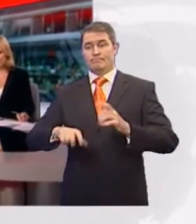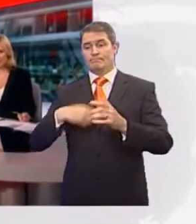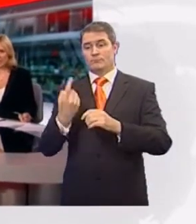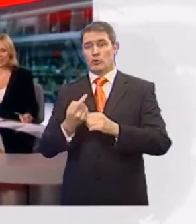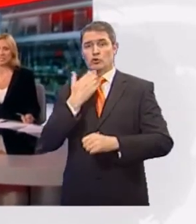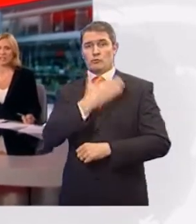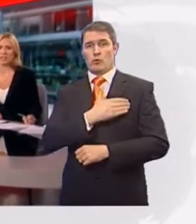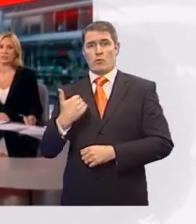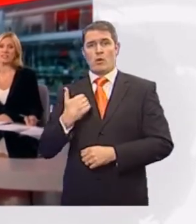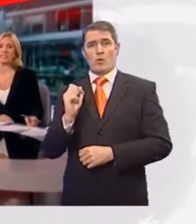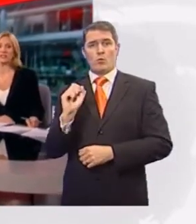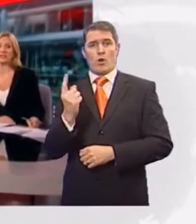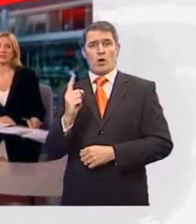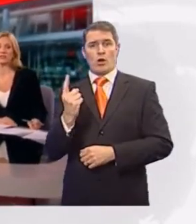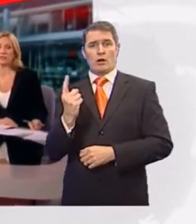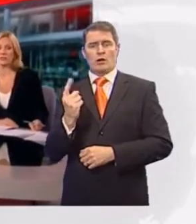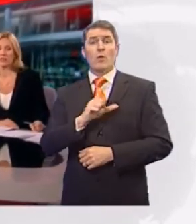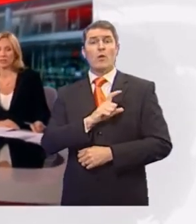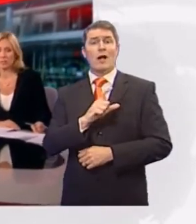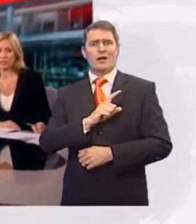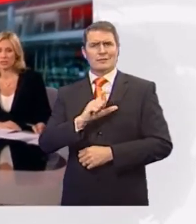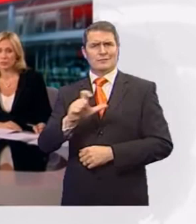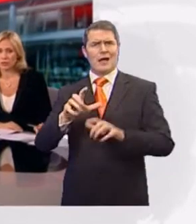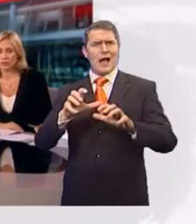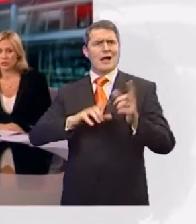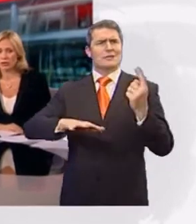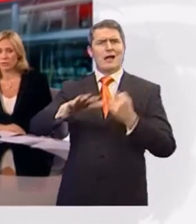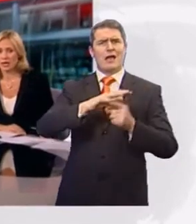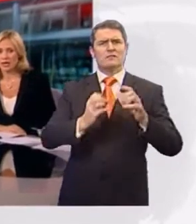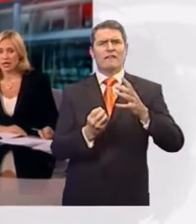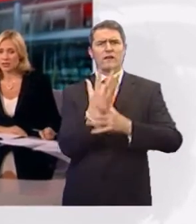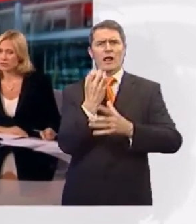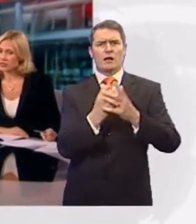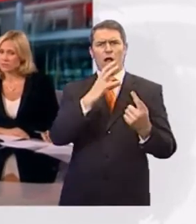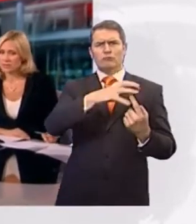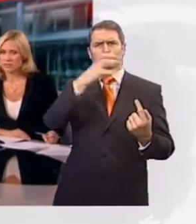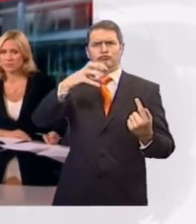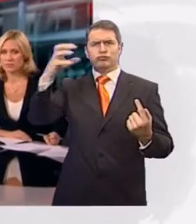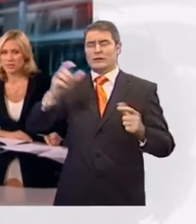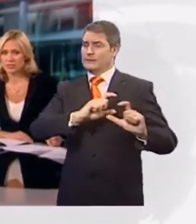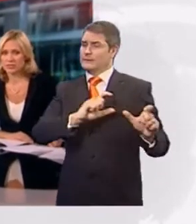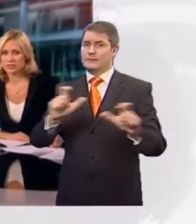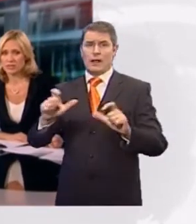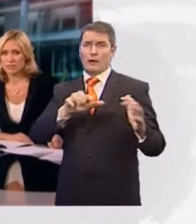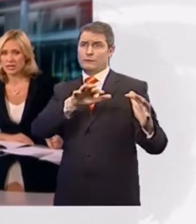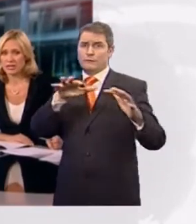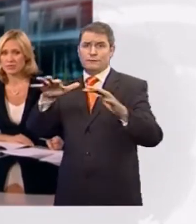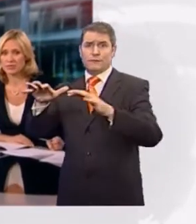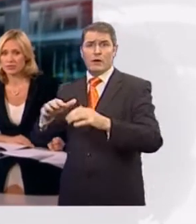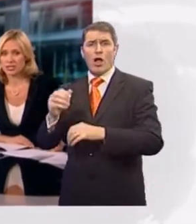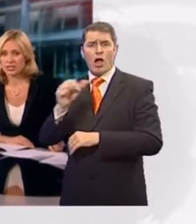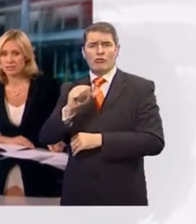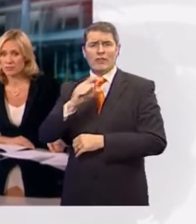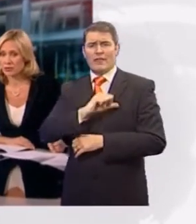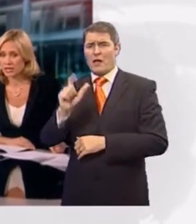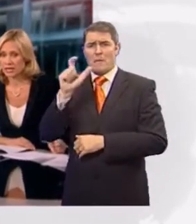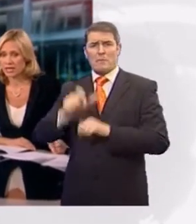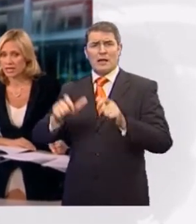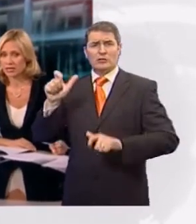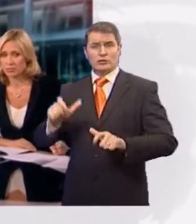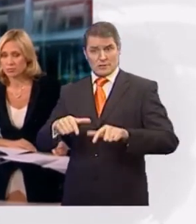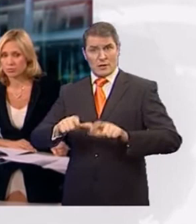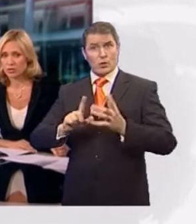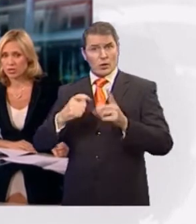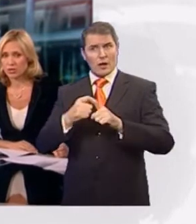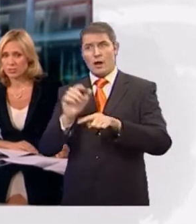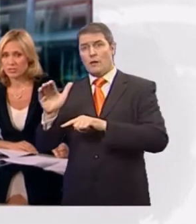as the volcanic ash cloud continues to drift over much of northern Europe. Hundreds of thousands of passengers have been left stranded both here